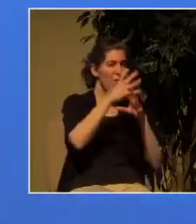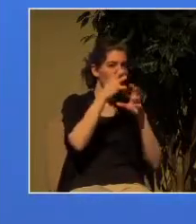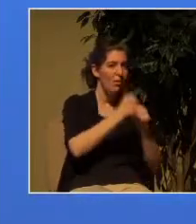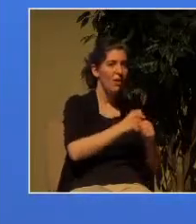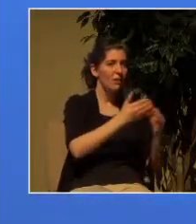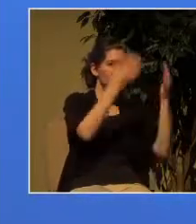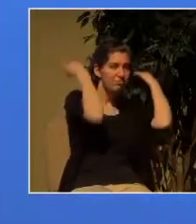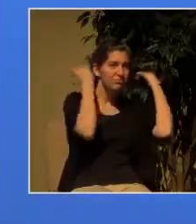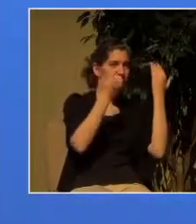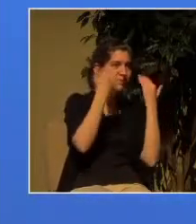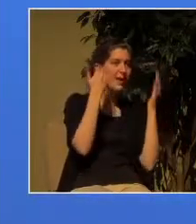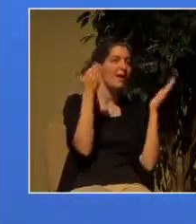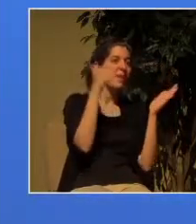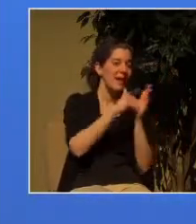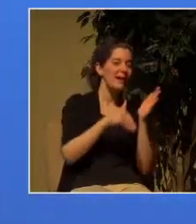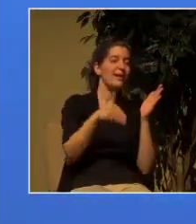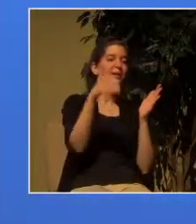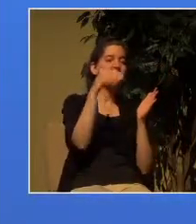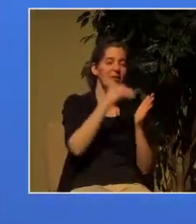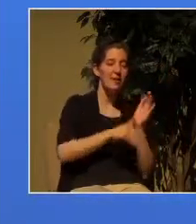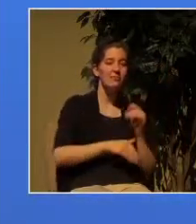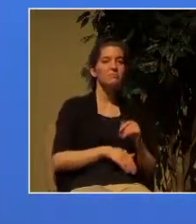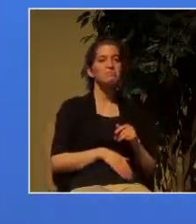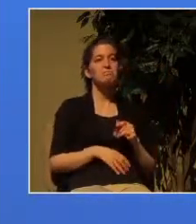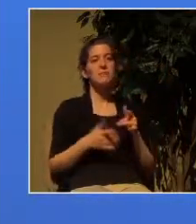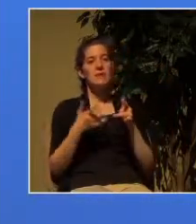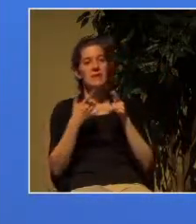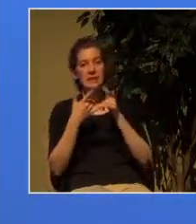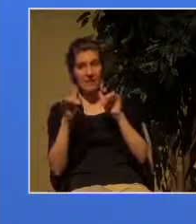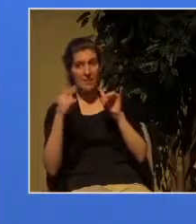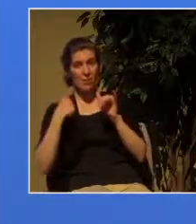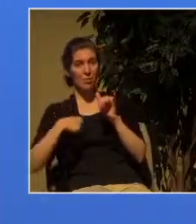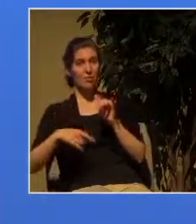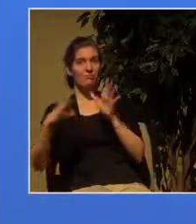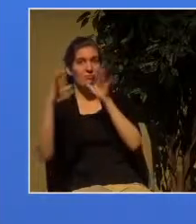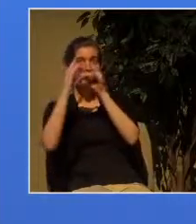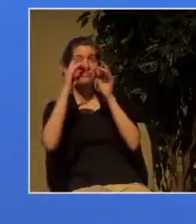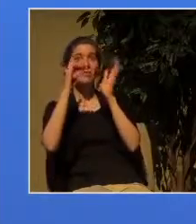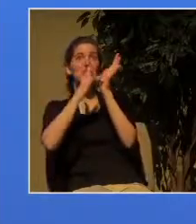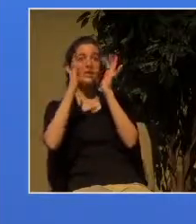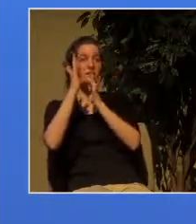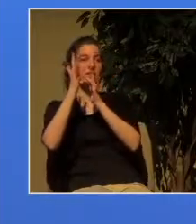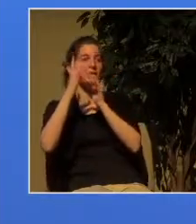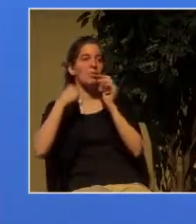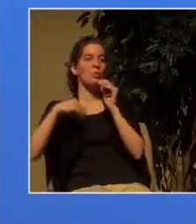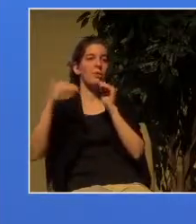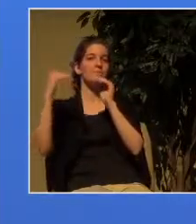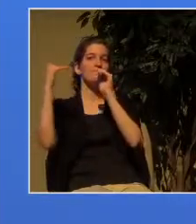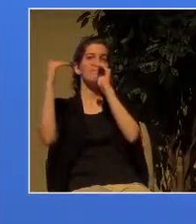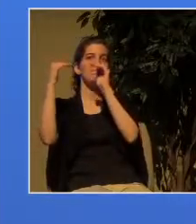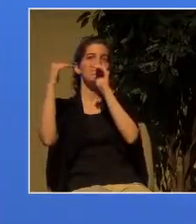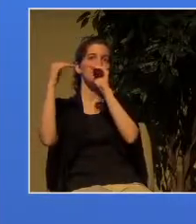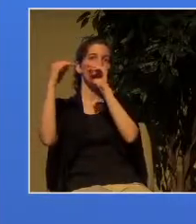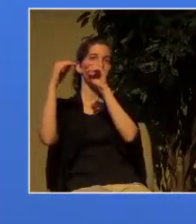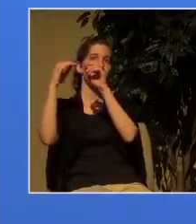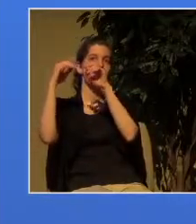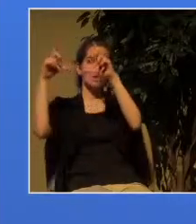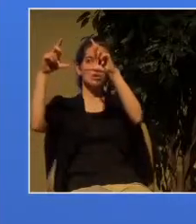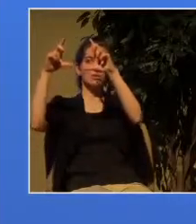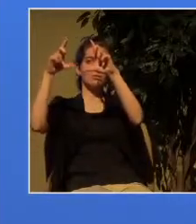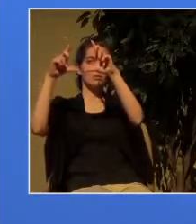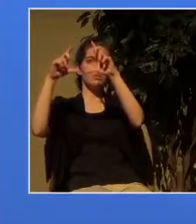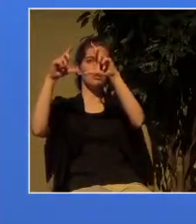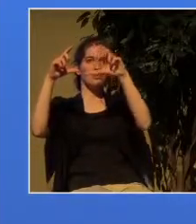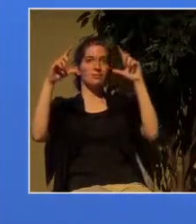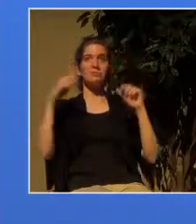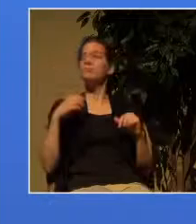by it and and all the you know you look at the history of Old Testament Israel you look at the history